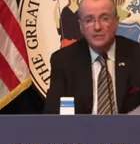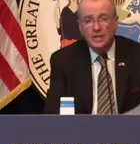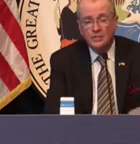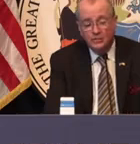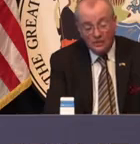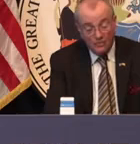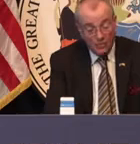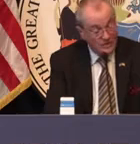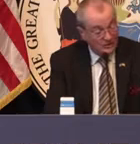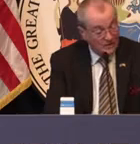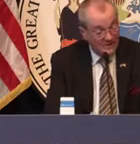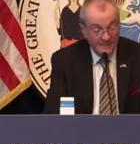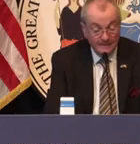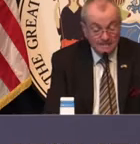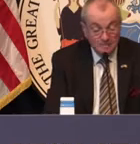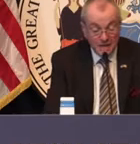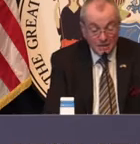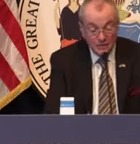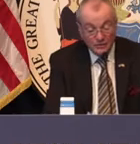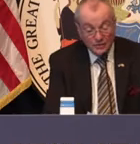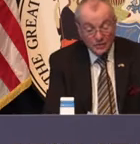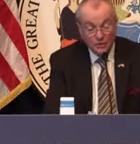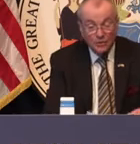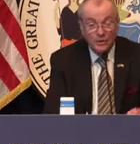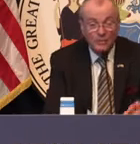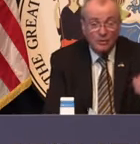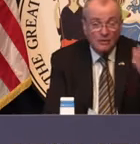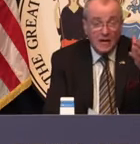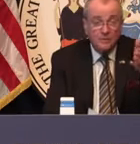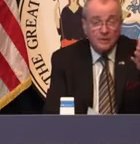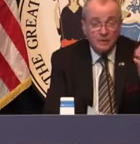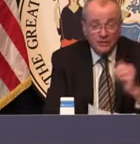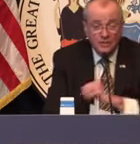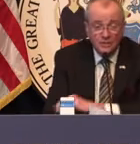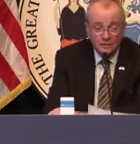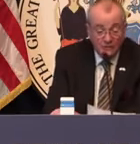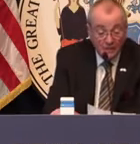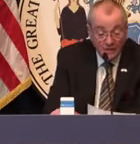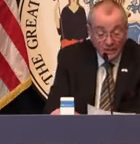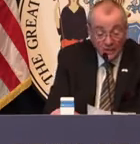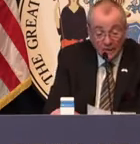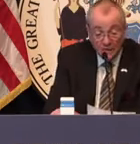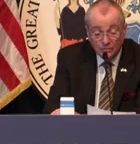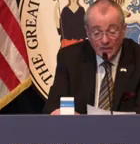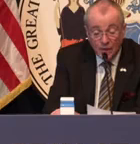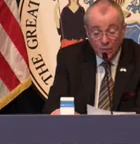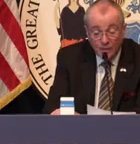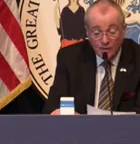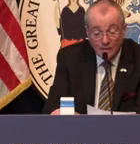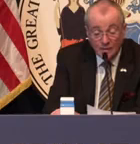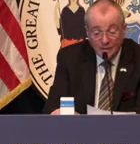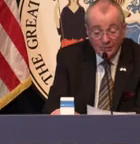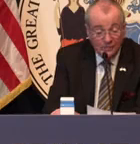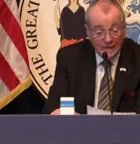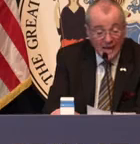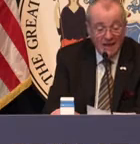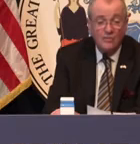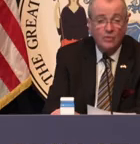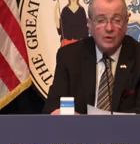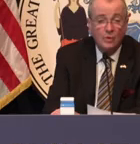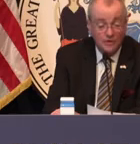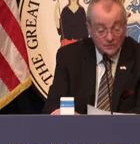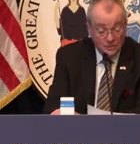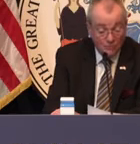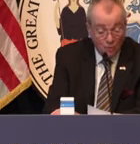Field medical stations have 47 patients. The total number of hospitalizations is now well less than